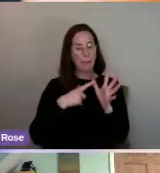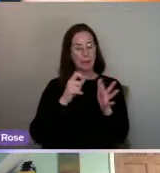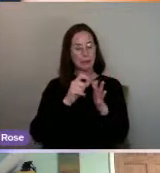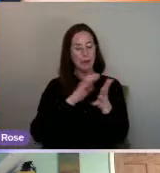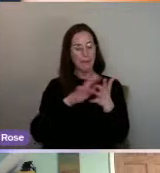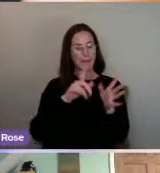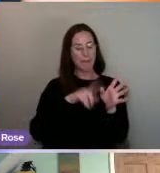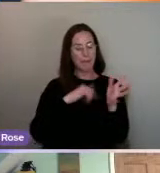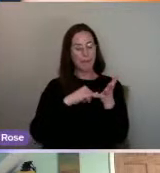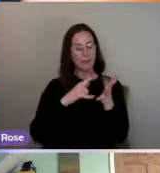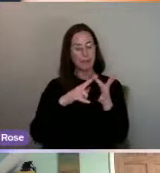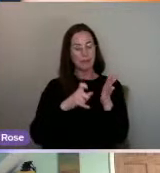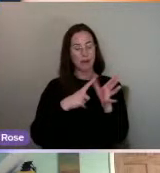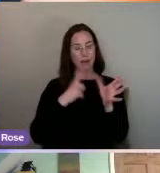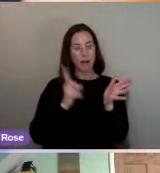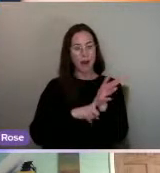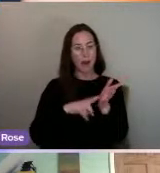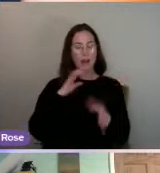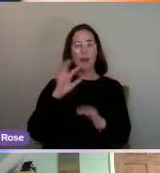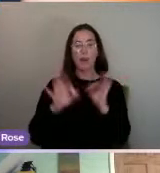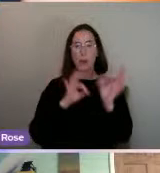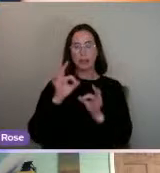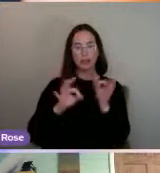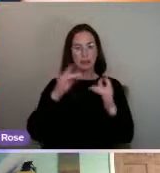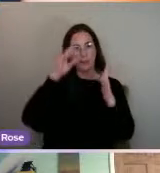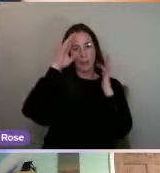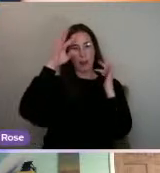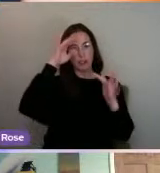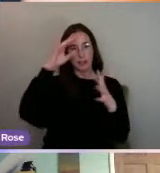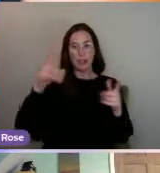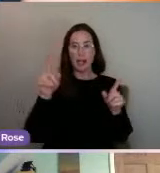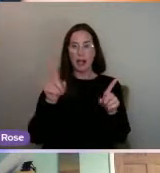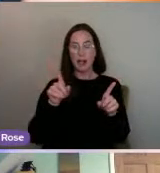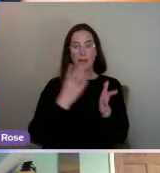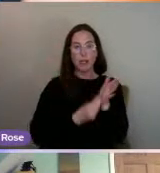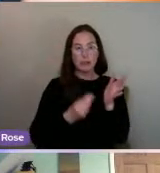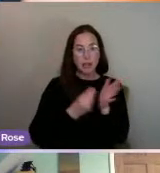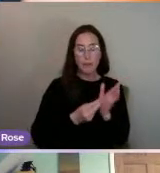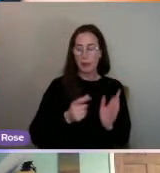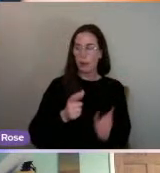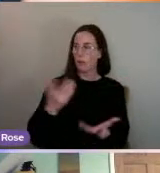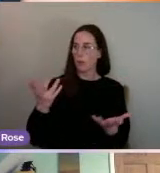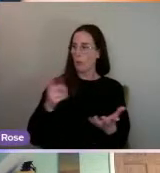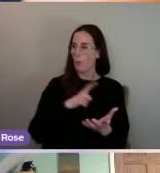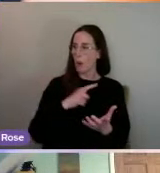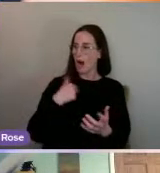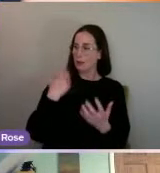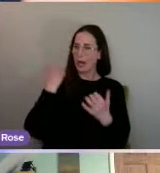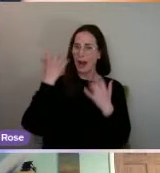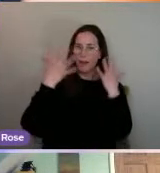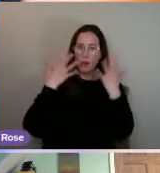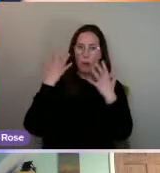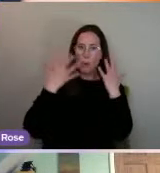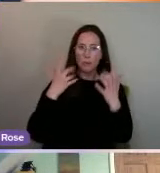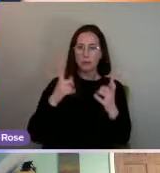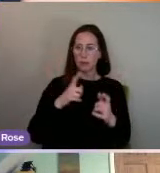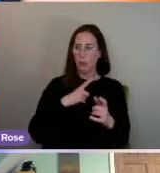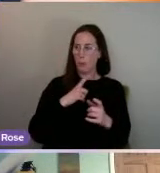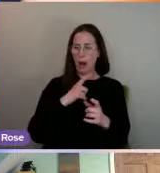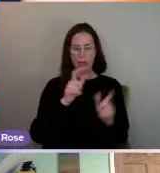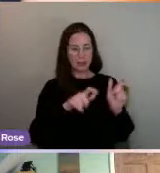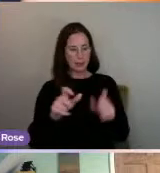such as where do thoughts come from and why do people do as they do? So,